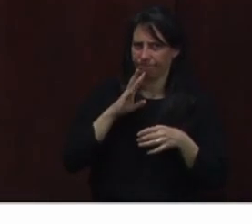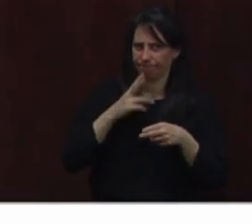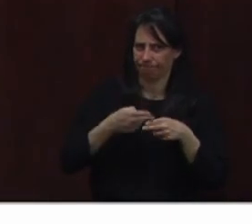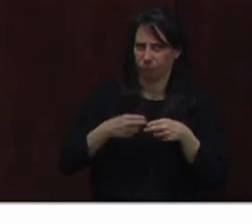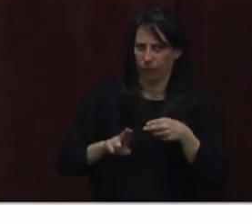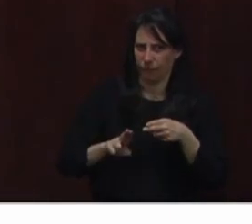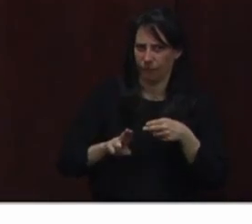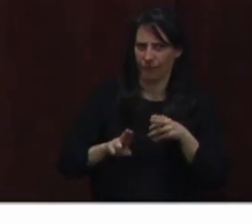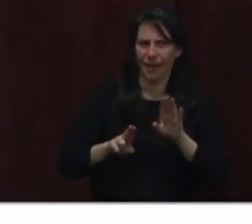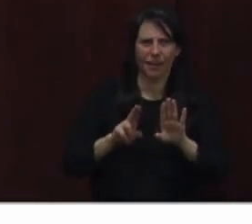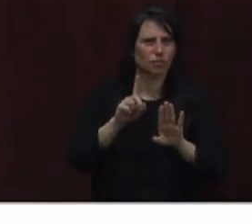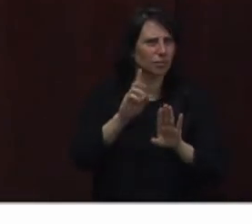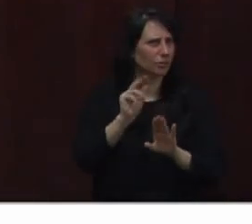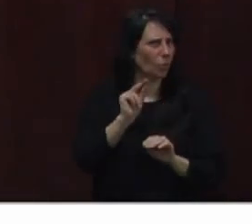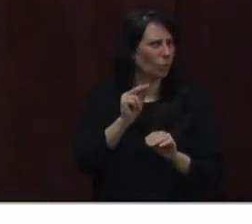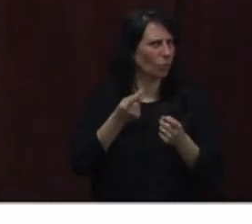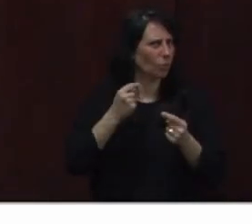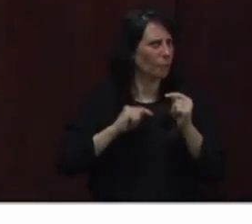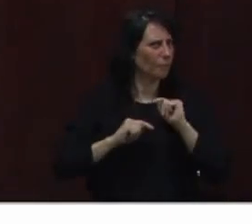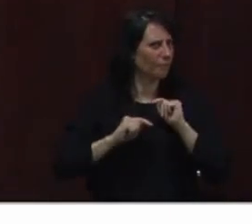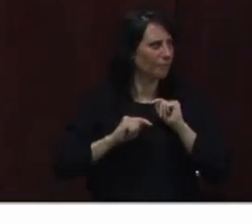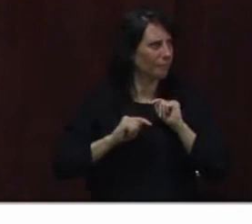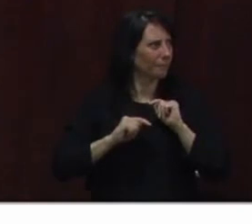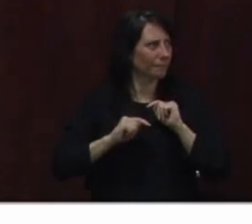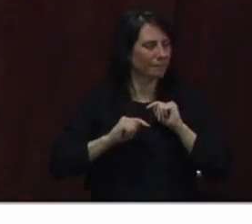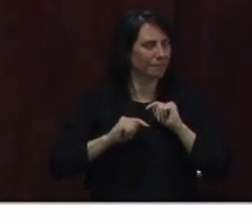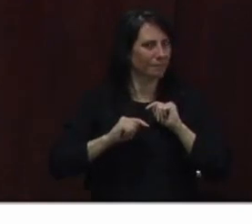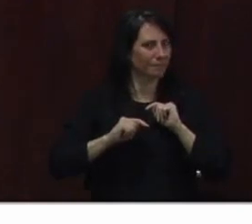Actually, don't. Well. Yeah.